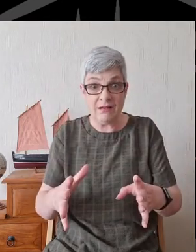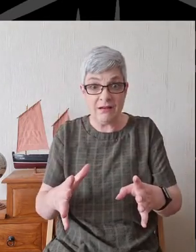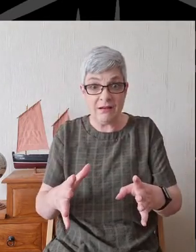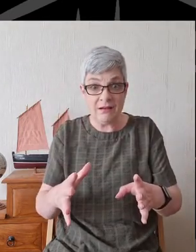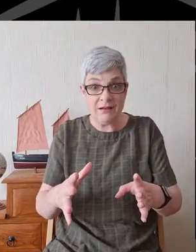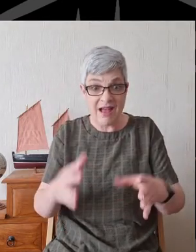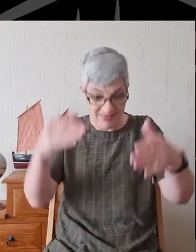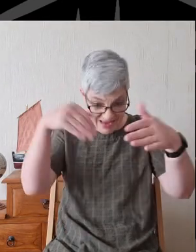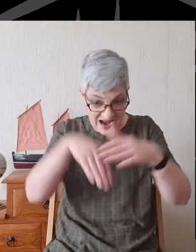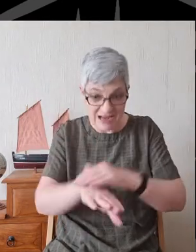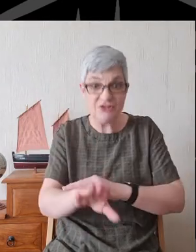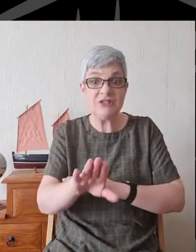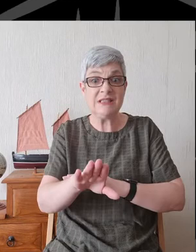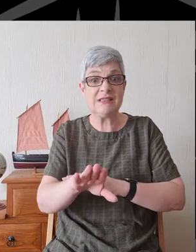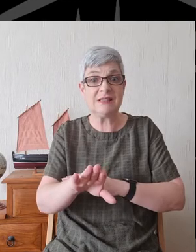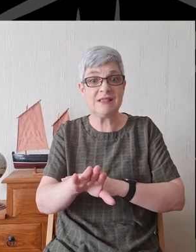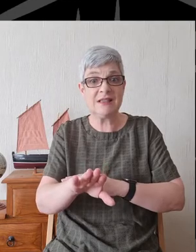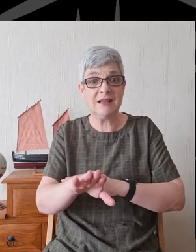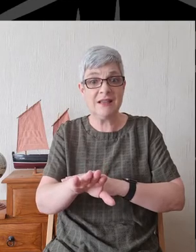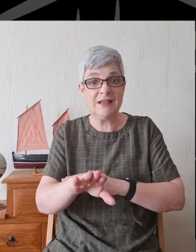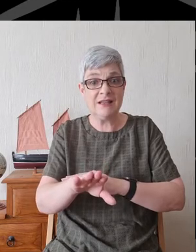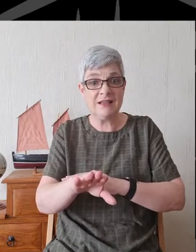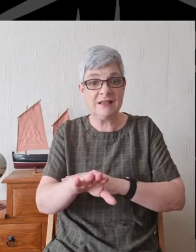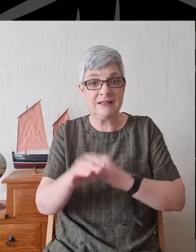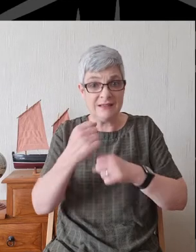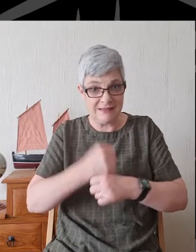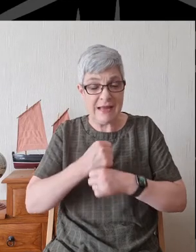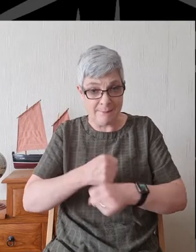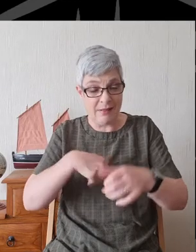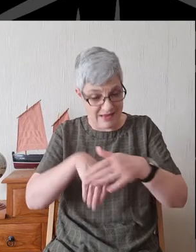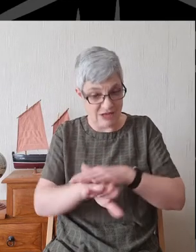to the inner courts of the temple.